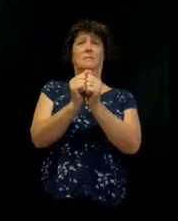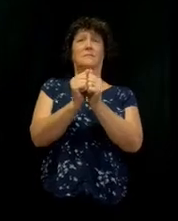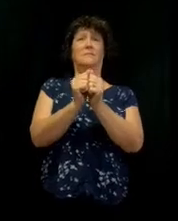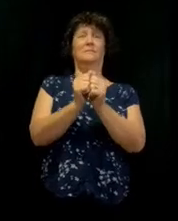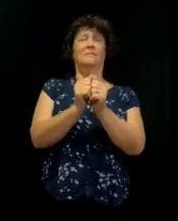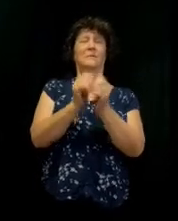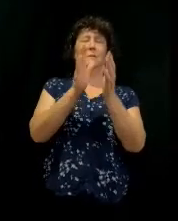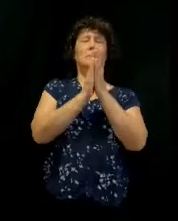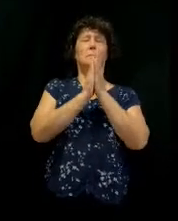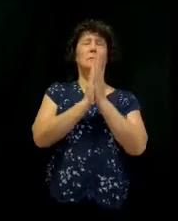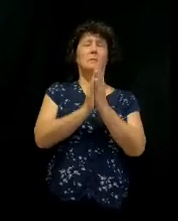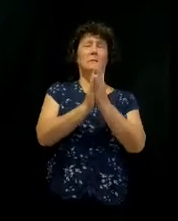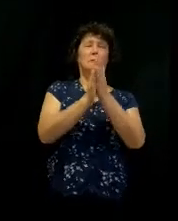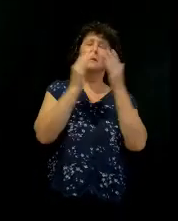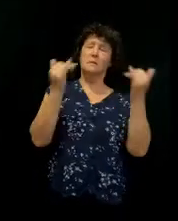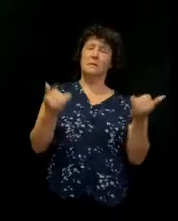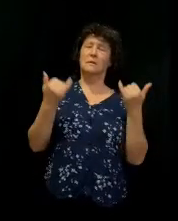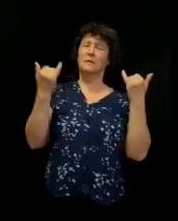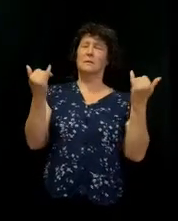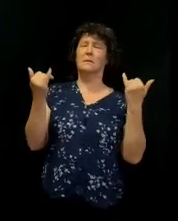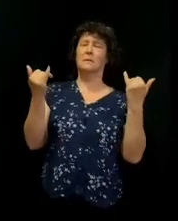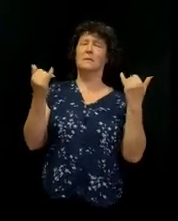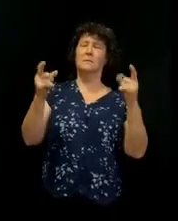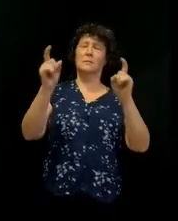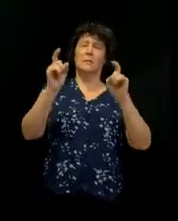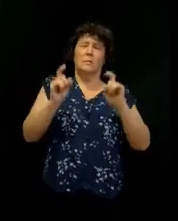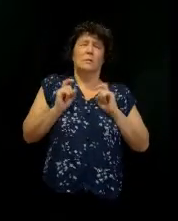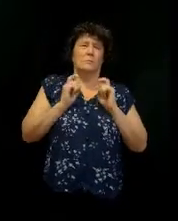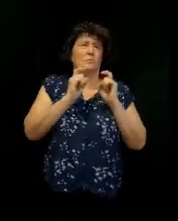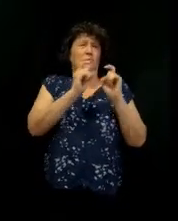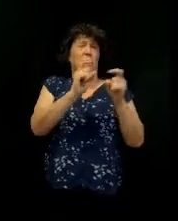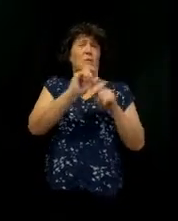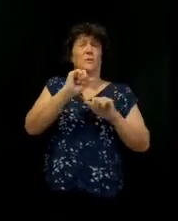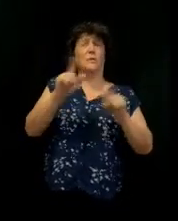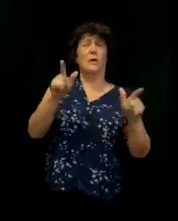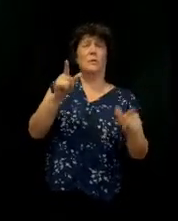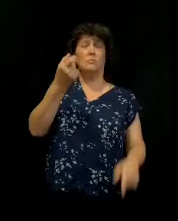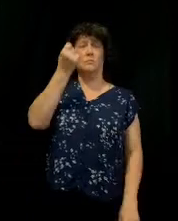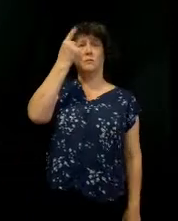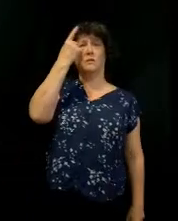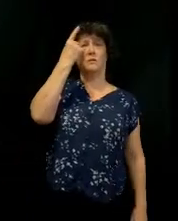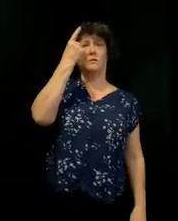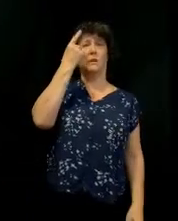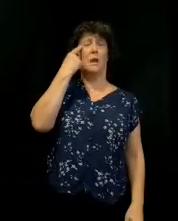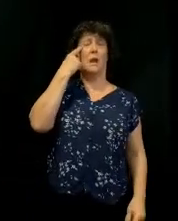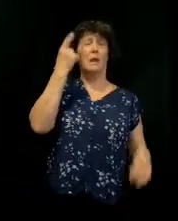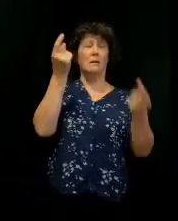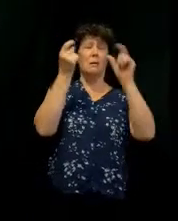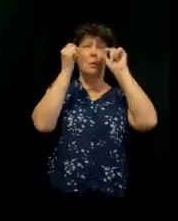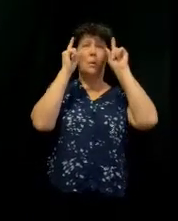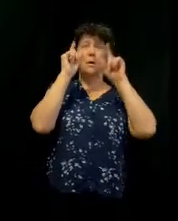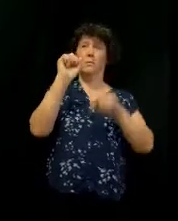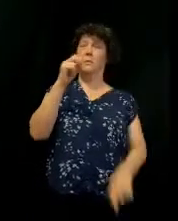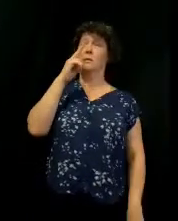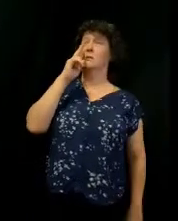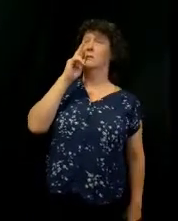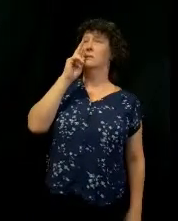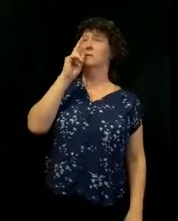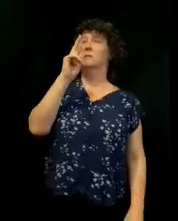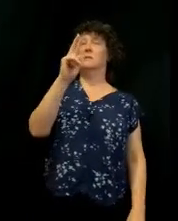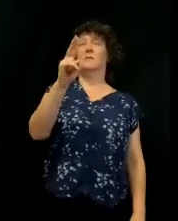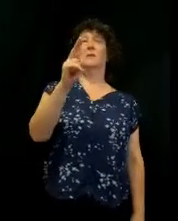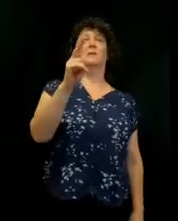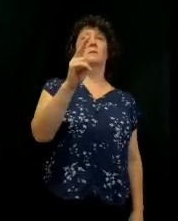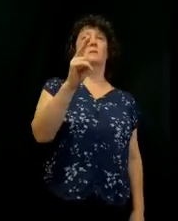God, I pray today that you would give us a revelation of this and that you would open our eyes to see. Open our